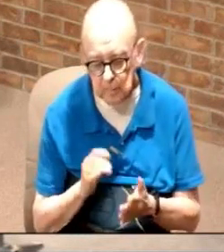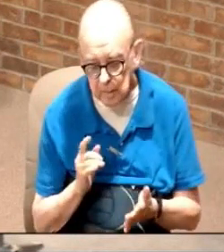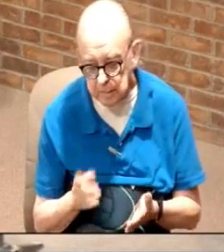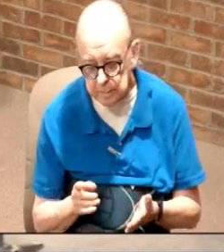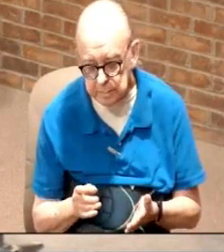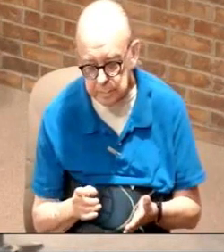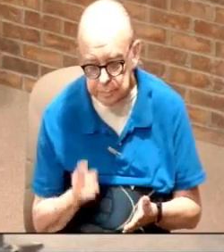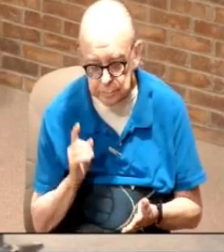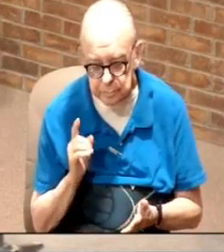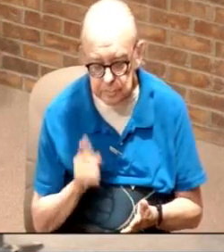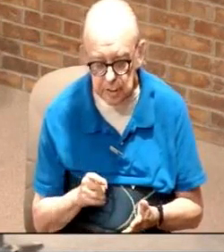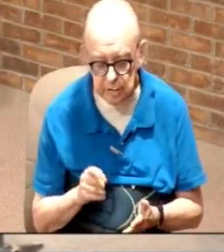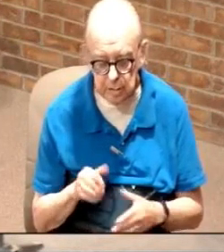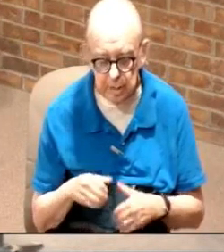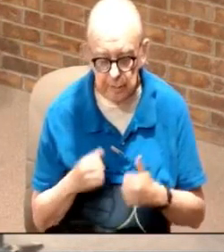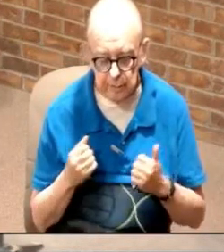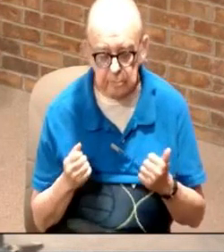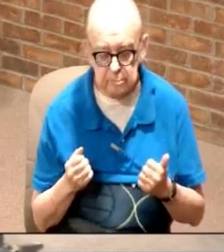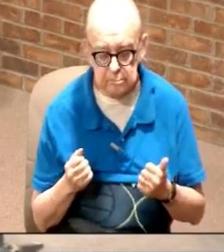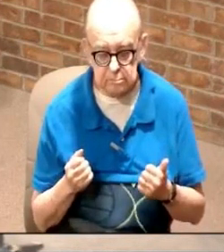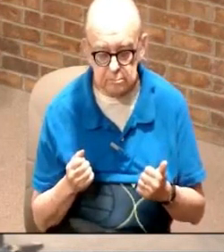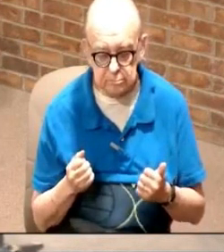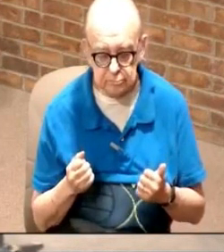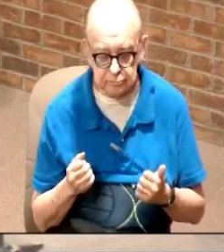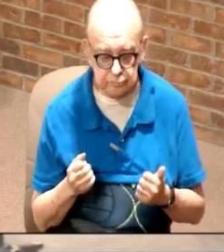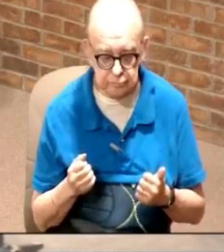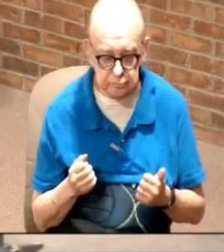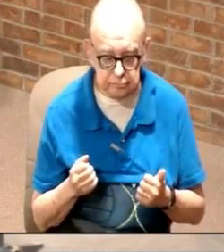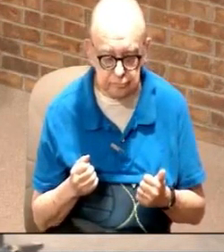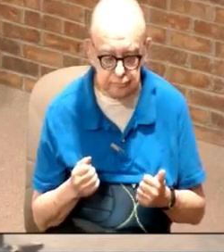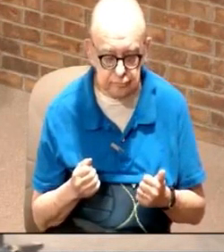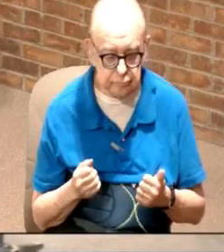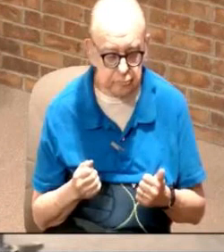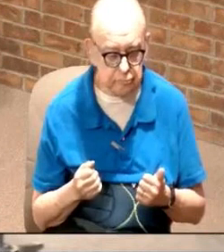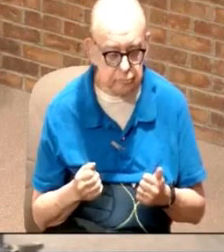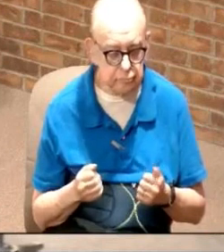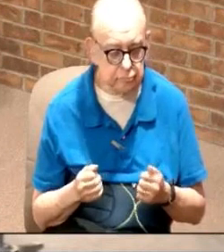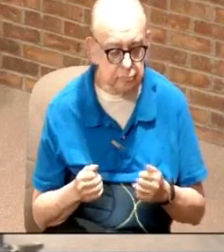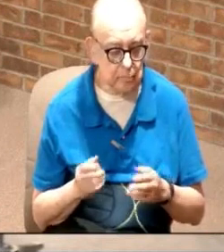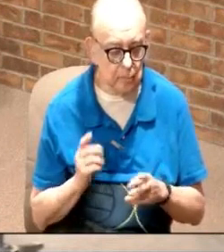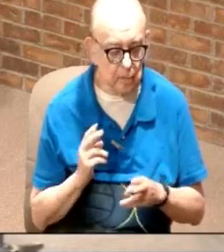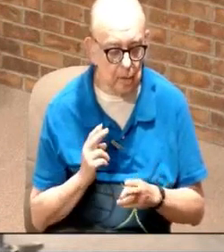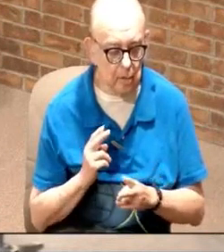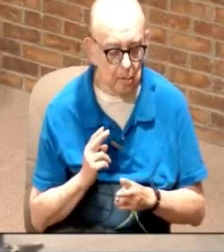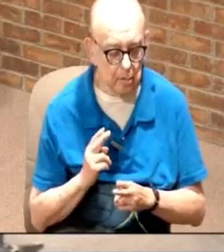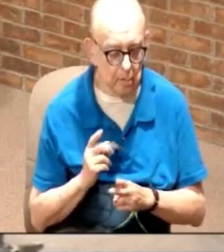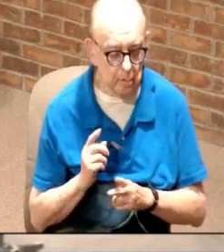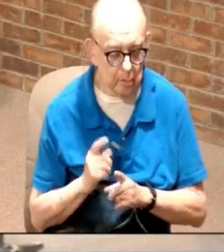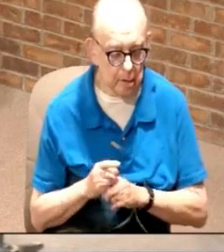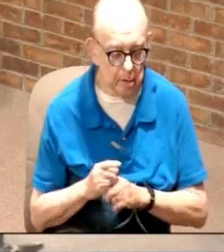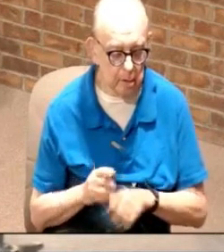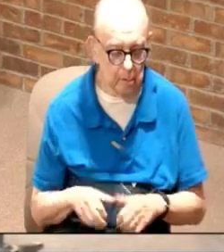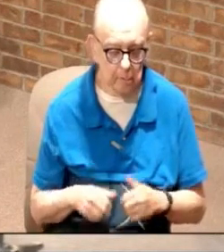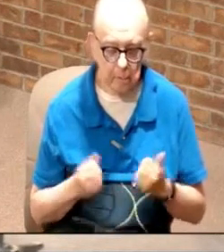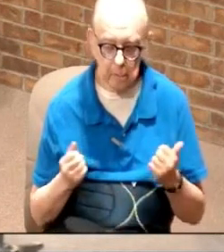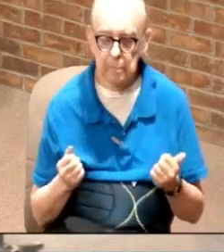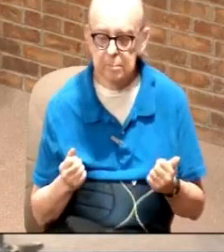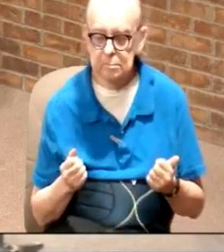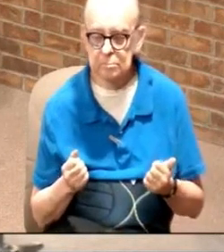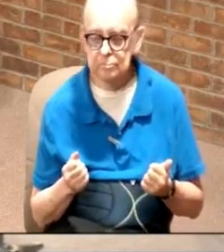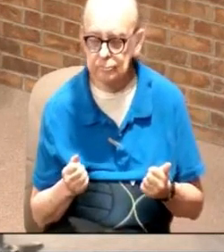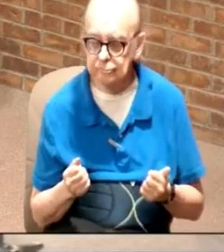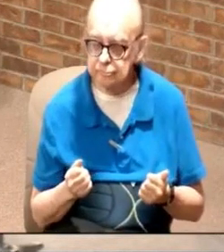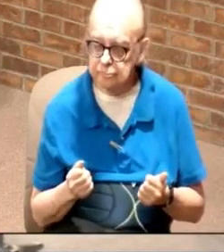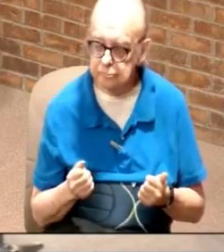that you need to live an anointed life. And this is where we're going this morning.